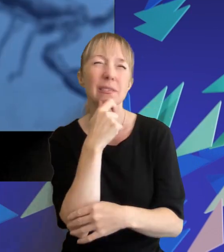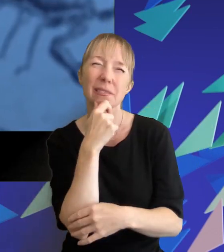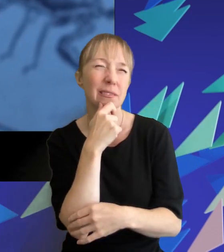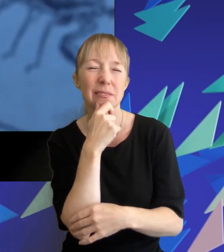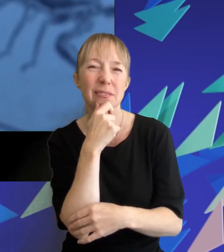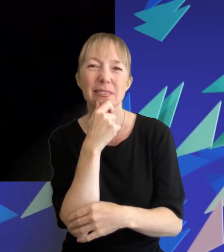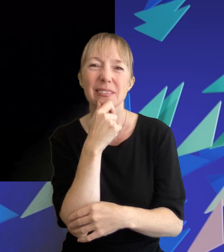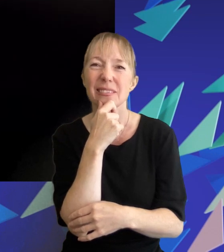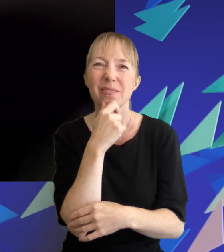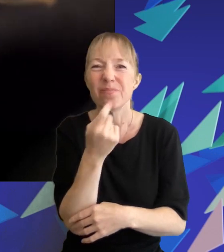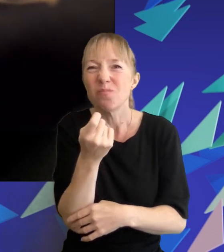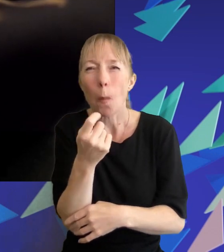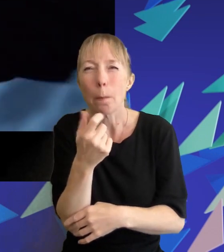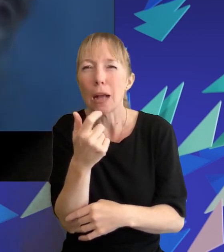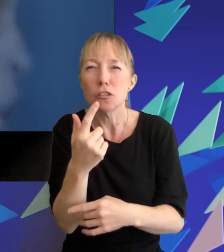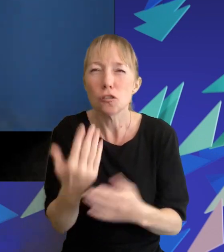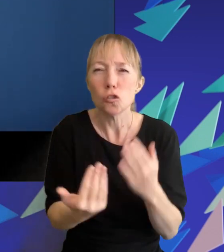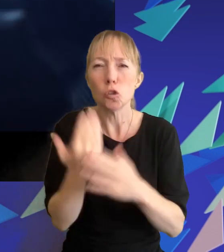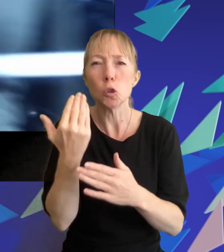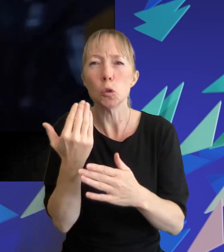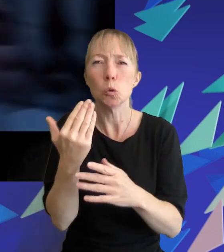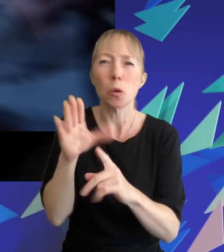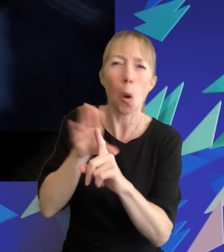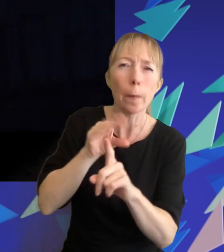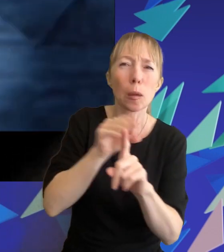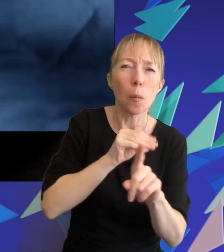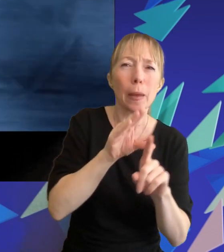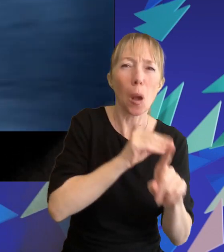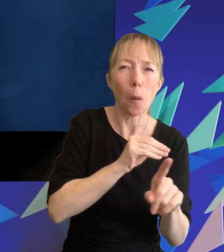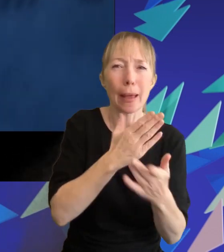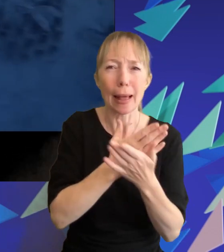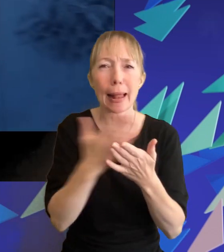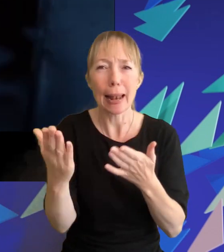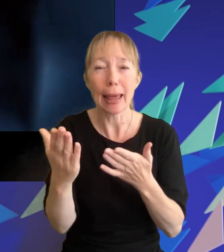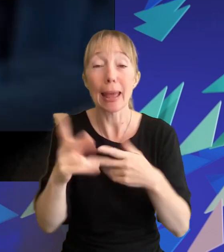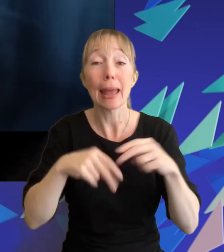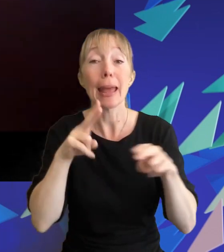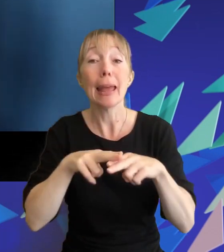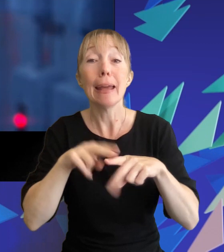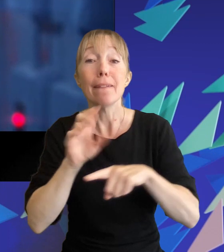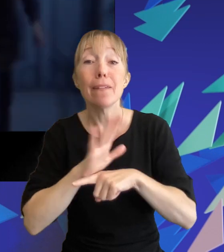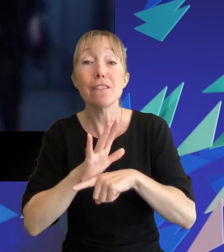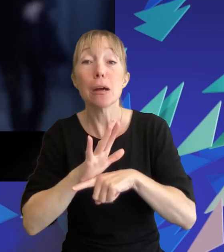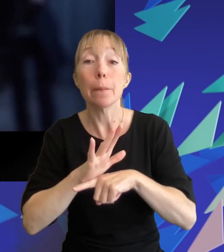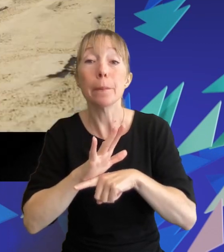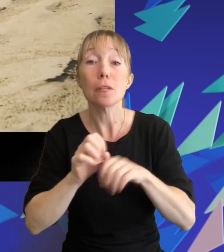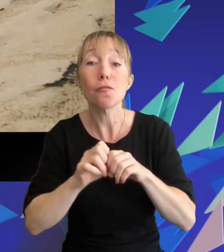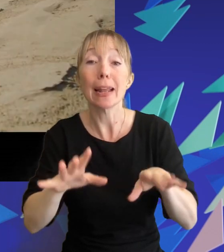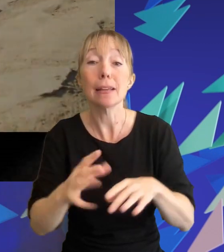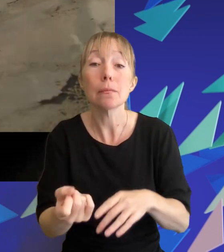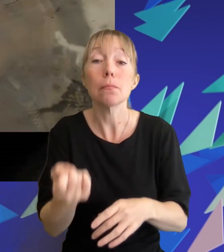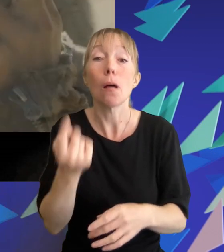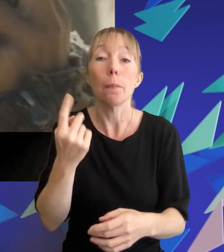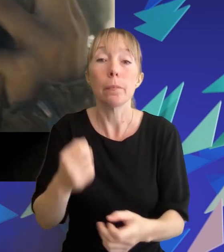originality or copycat behavior quickly became quite apparent whereas if the film's releases were more spread out there'd be less